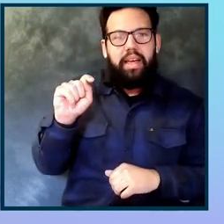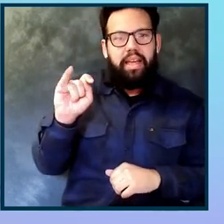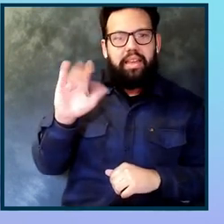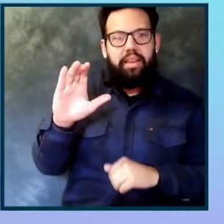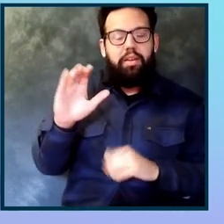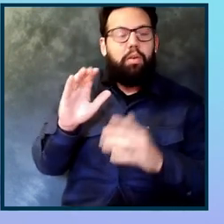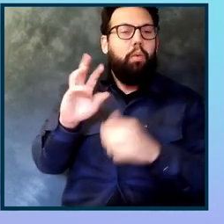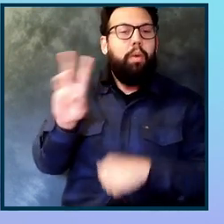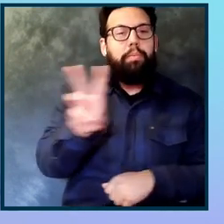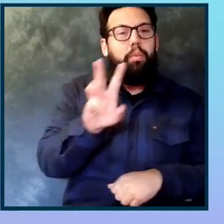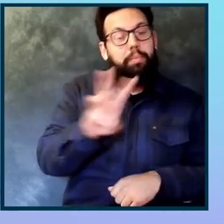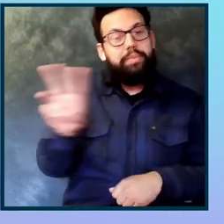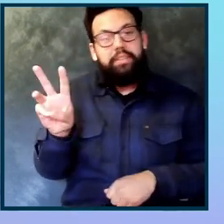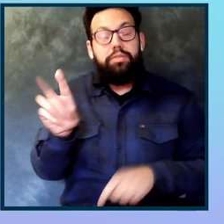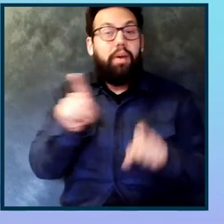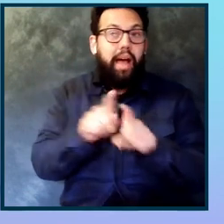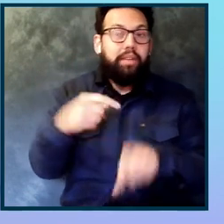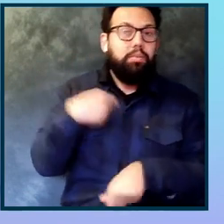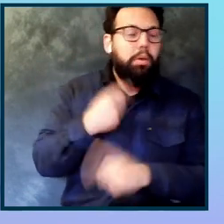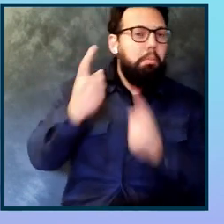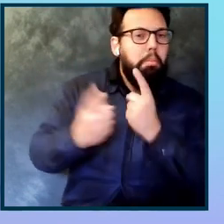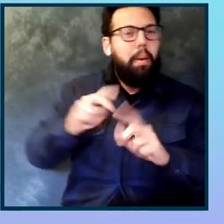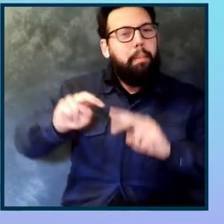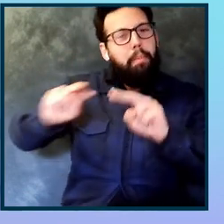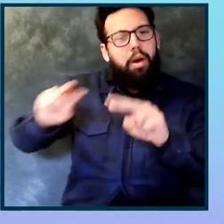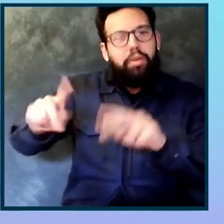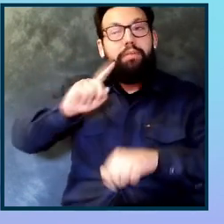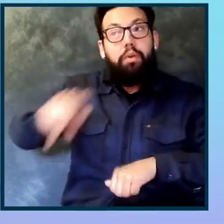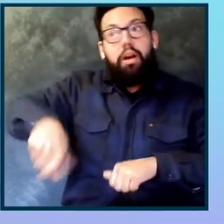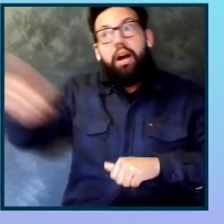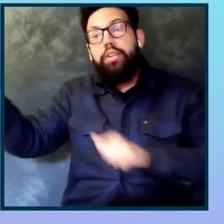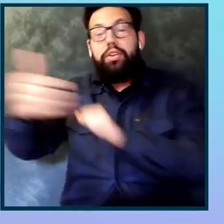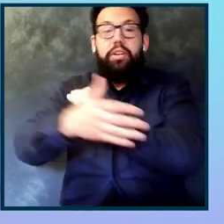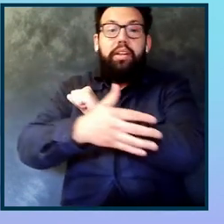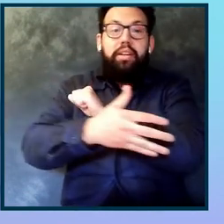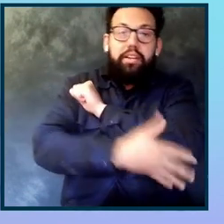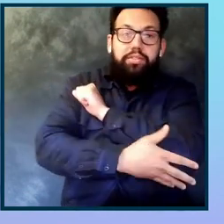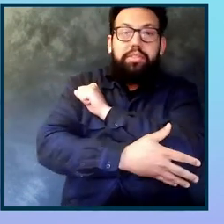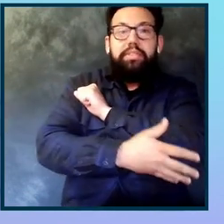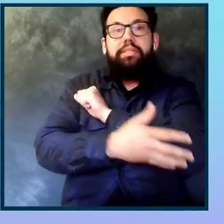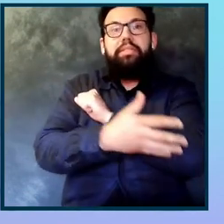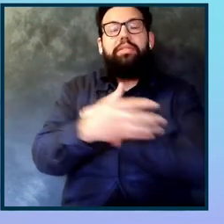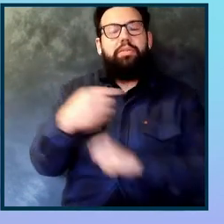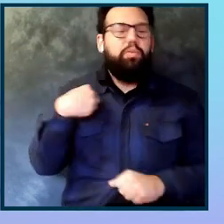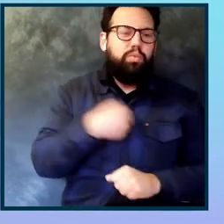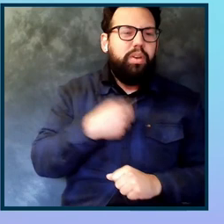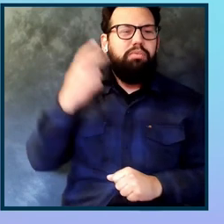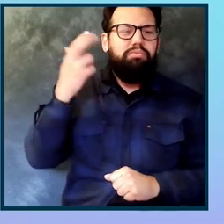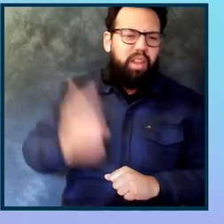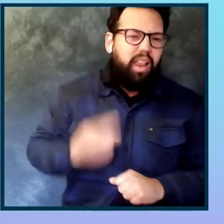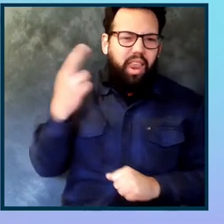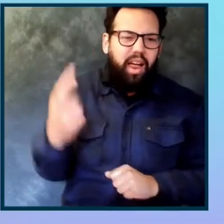EU, for other countries, we've also realized that dynamic single page web apps are the